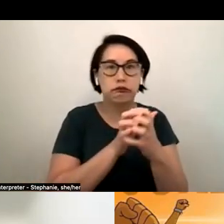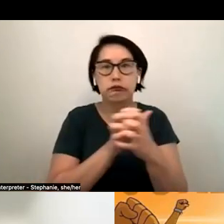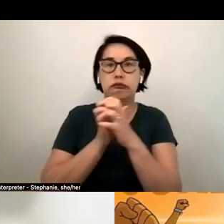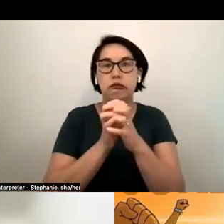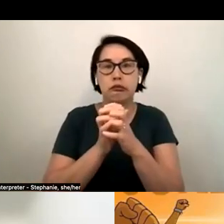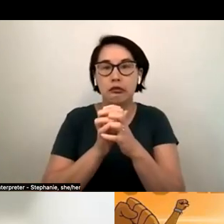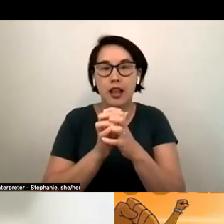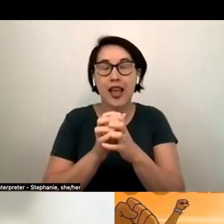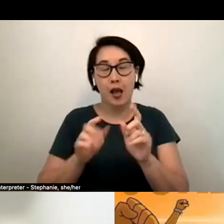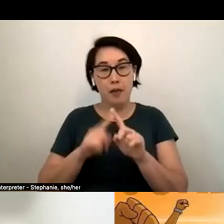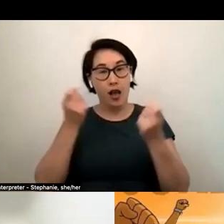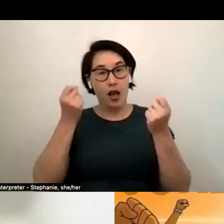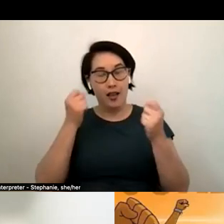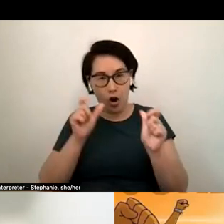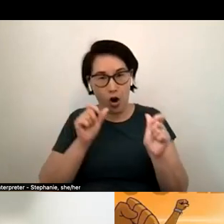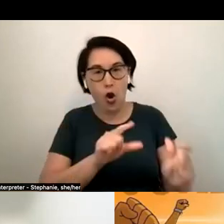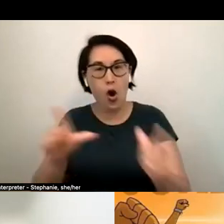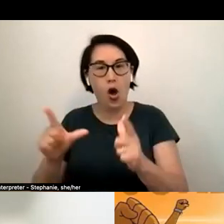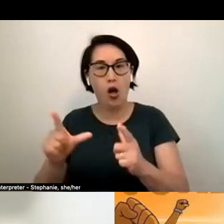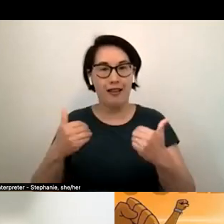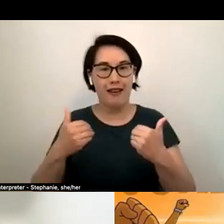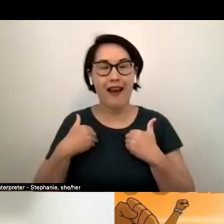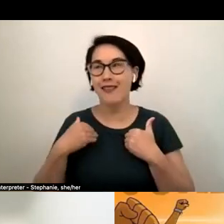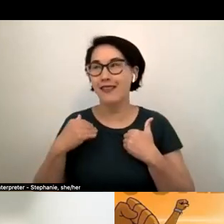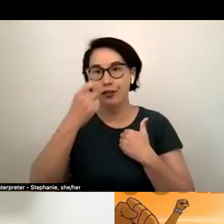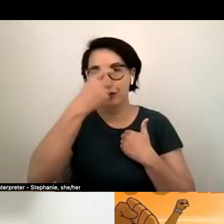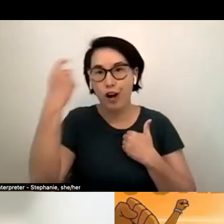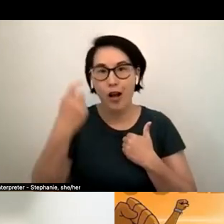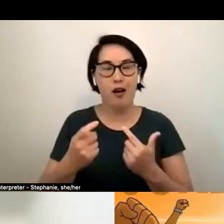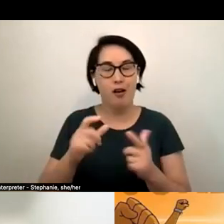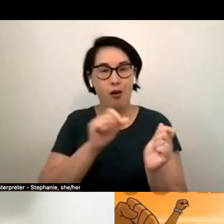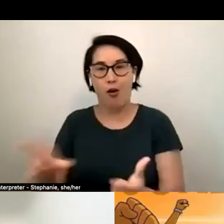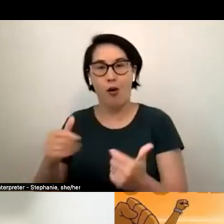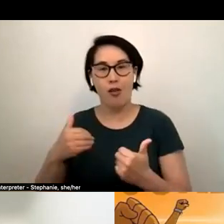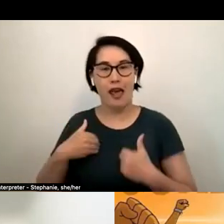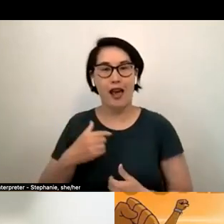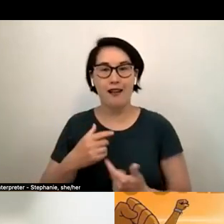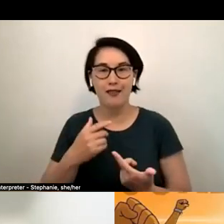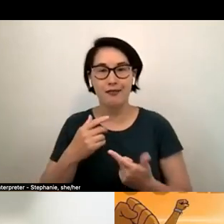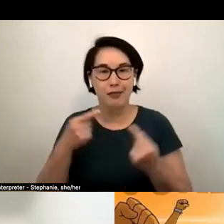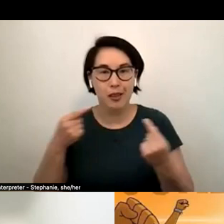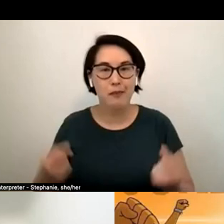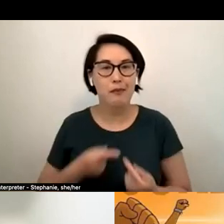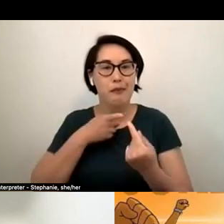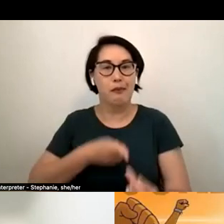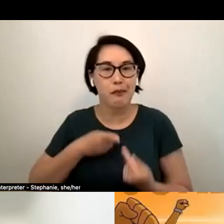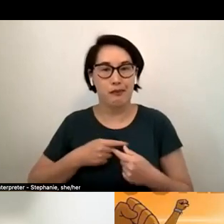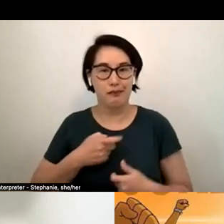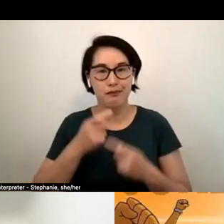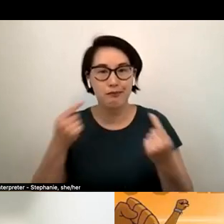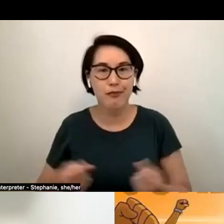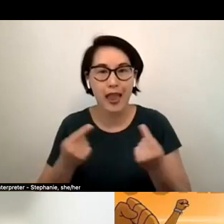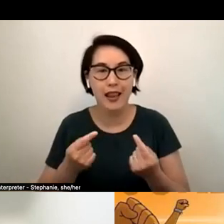pain and trauma right caused by a system and even some of us are bringing uh